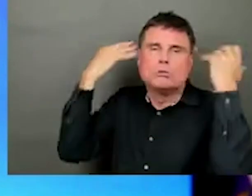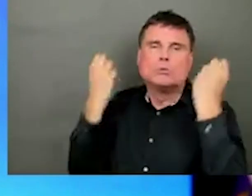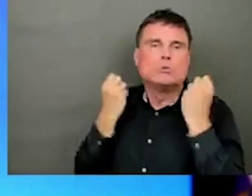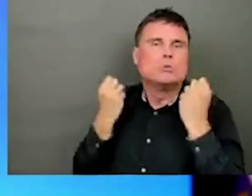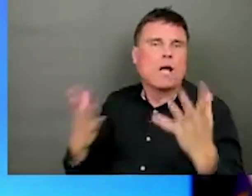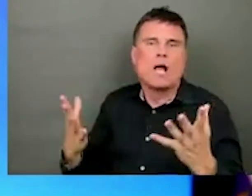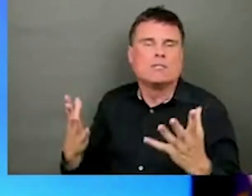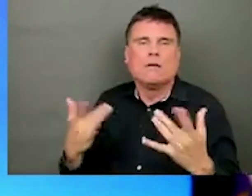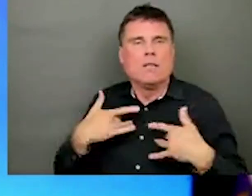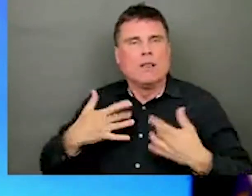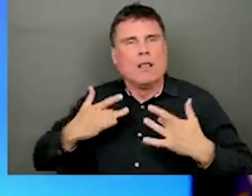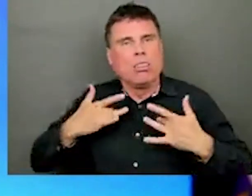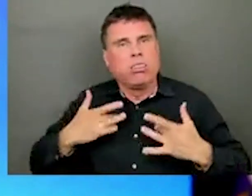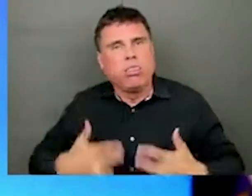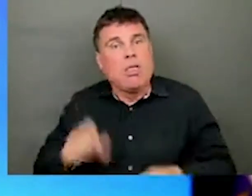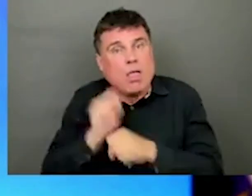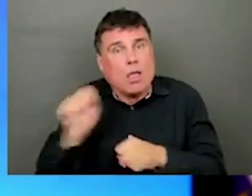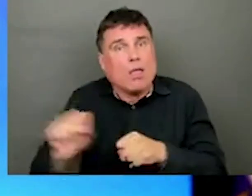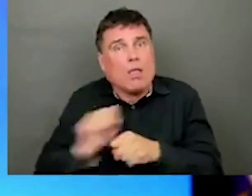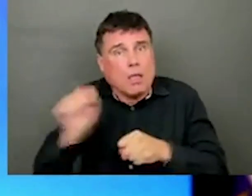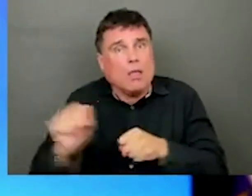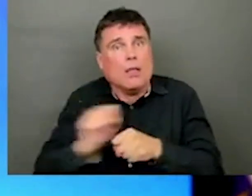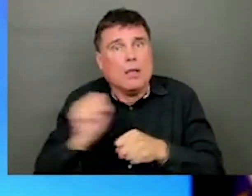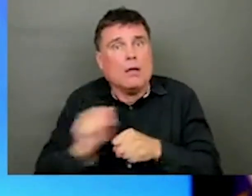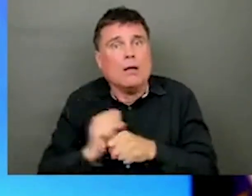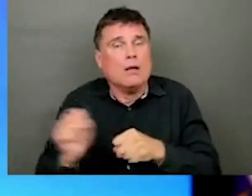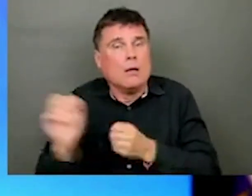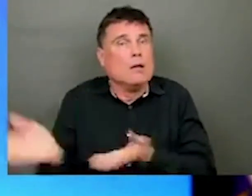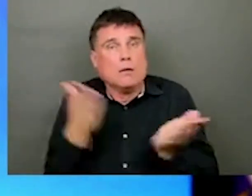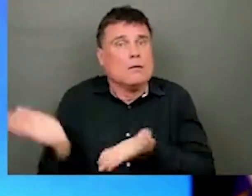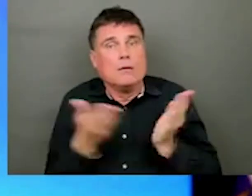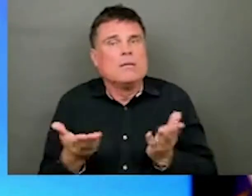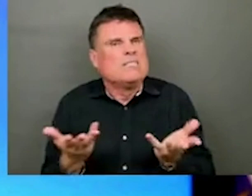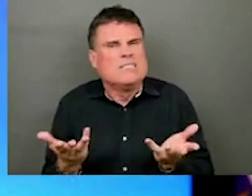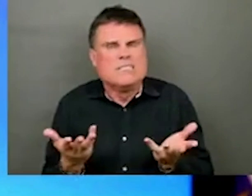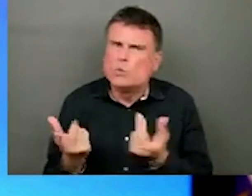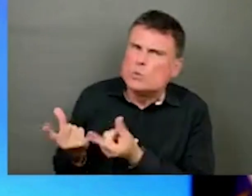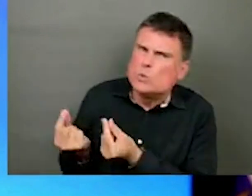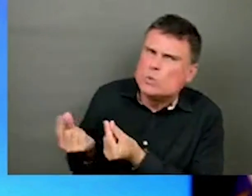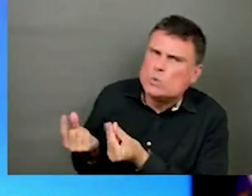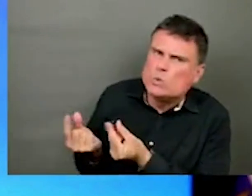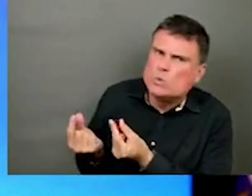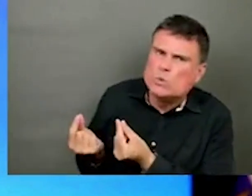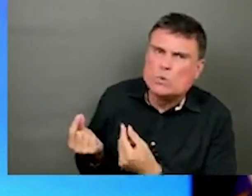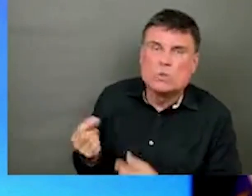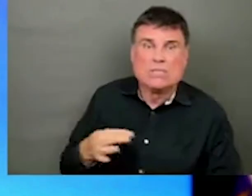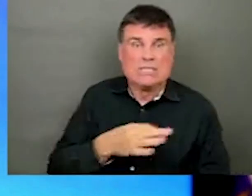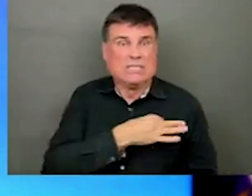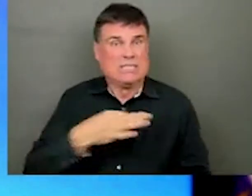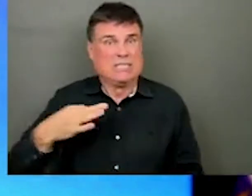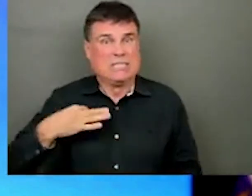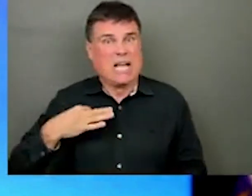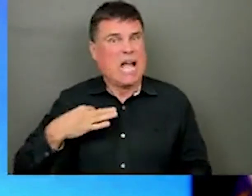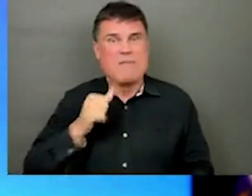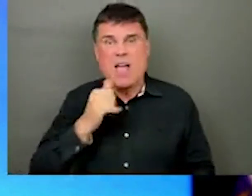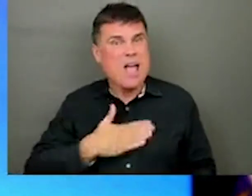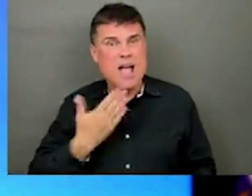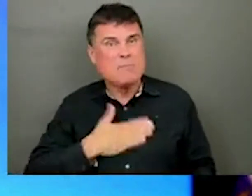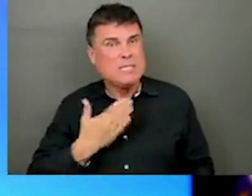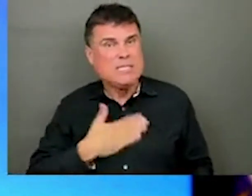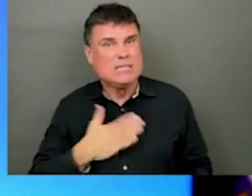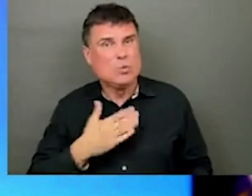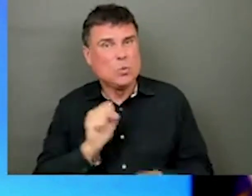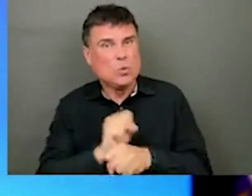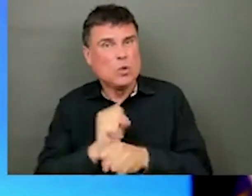for a lot of of those who remain. So I want to know what you plan to do about this dual crisis of morale and staffing in health care. I think